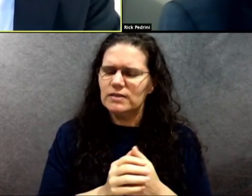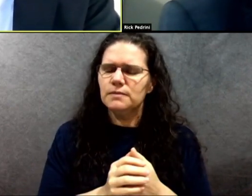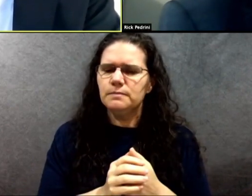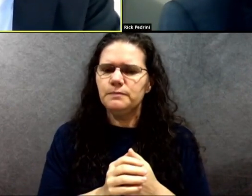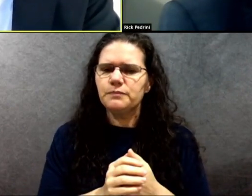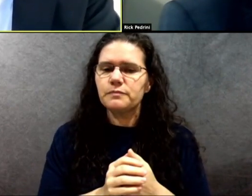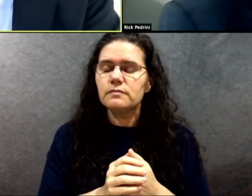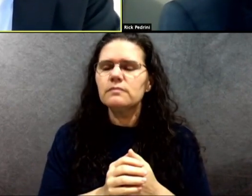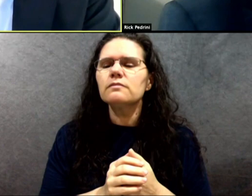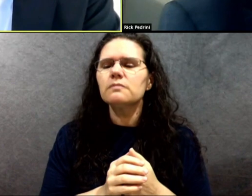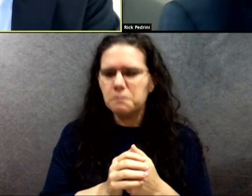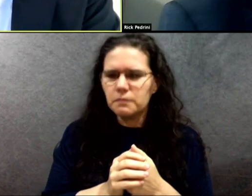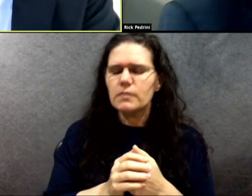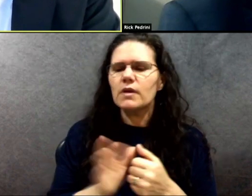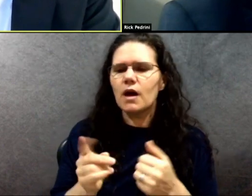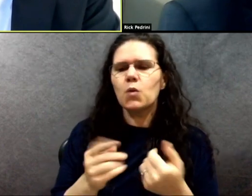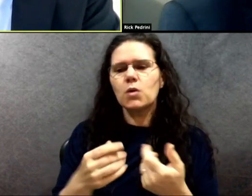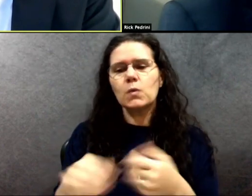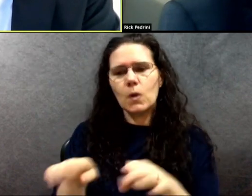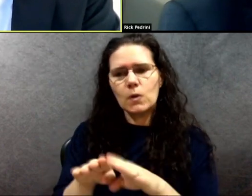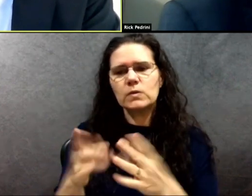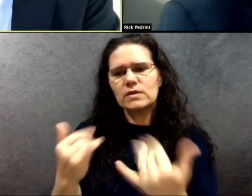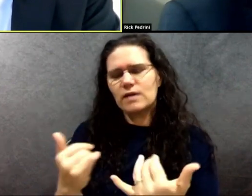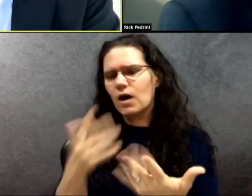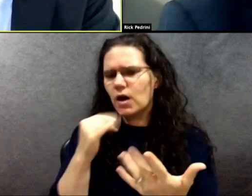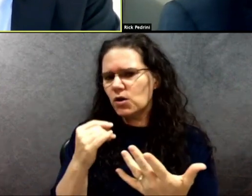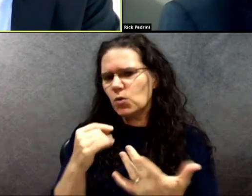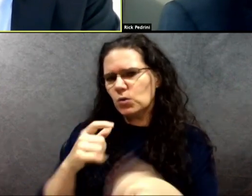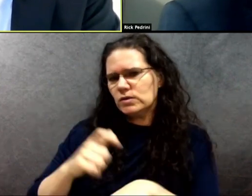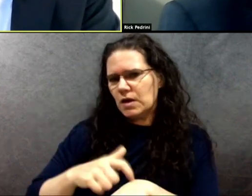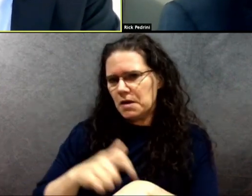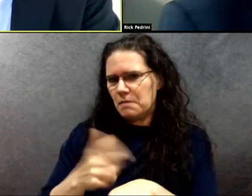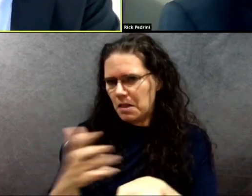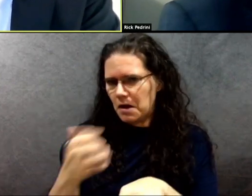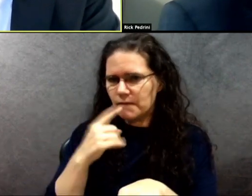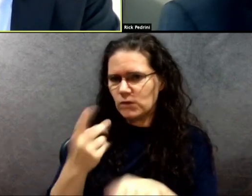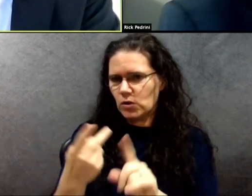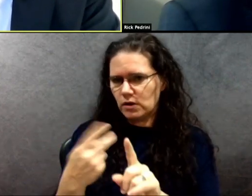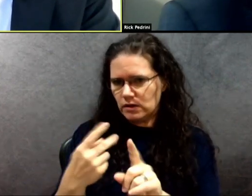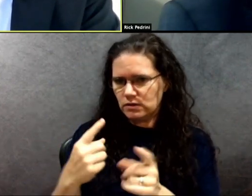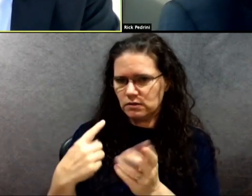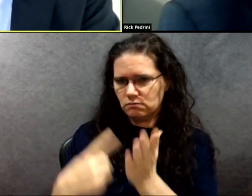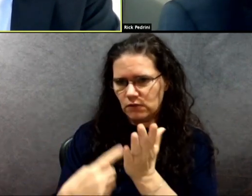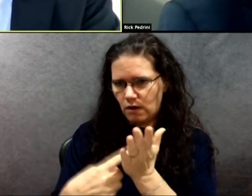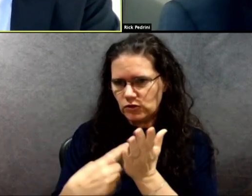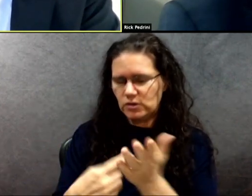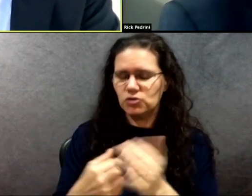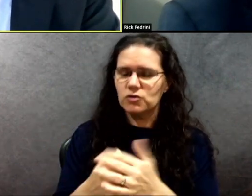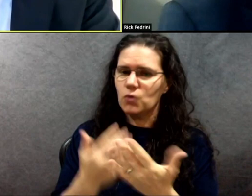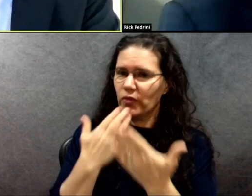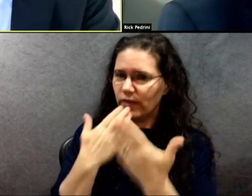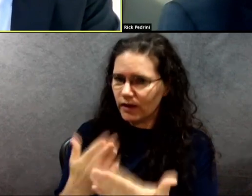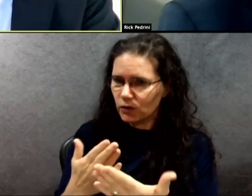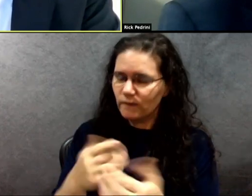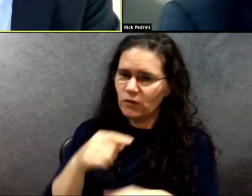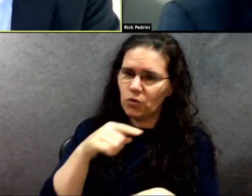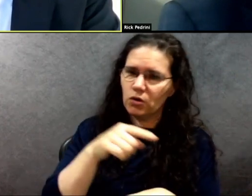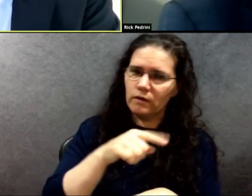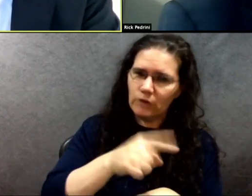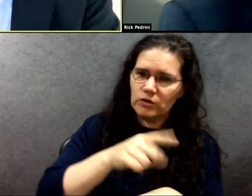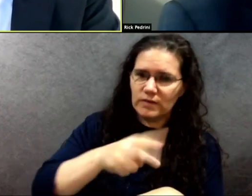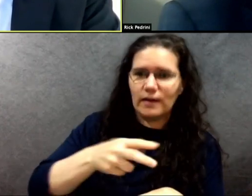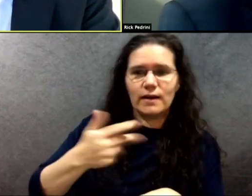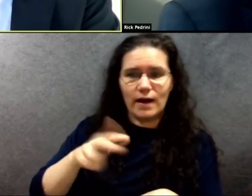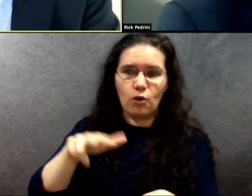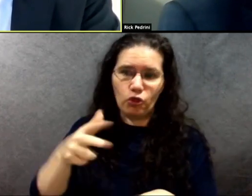used quite a bit of time for our conversation, Lieutenant Virginia. So I want to thank you for this conversation and the two previous ones we've had. I want to challenge